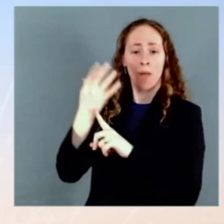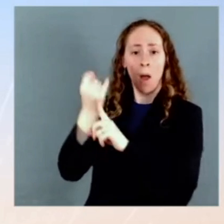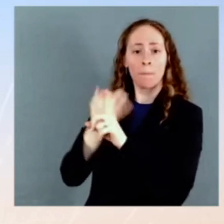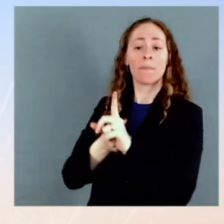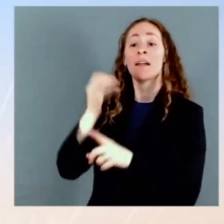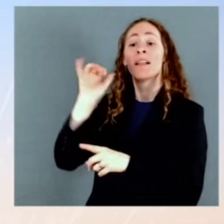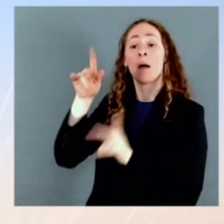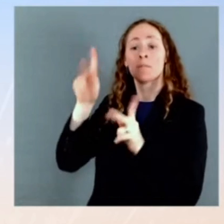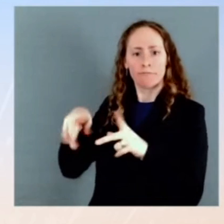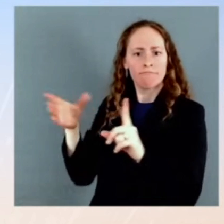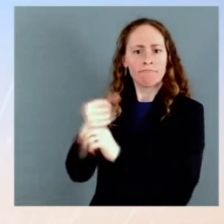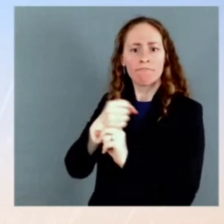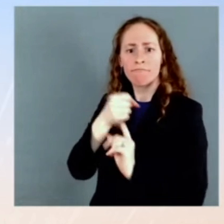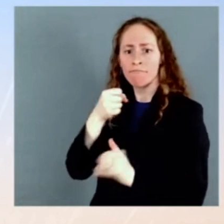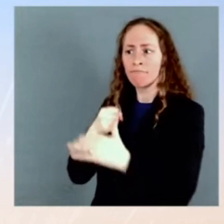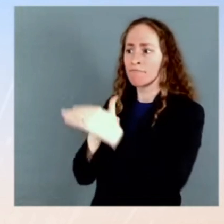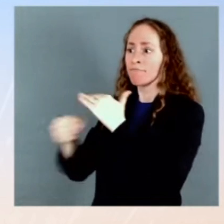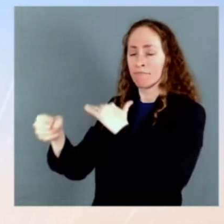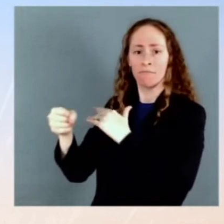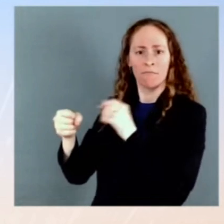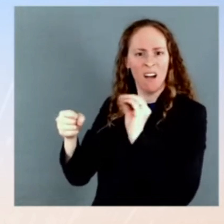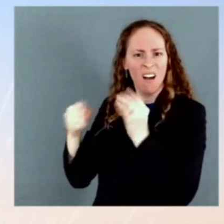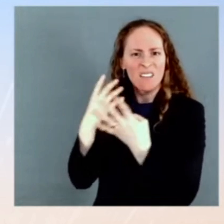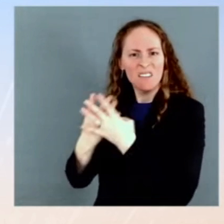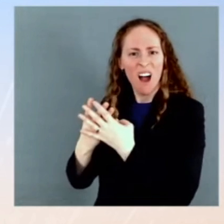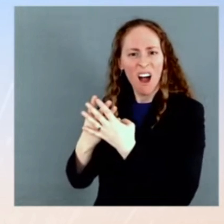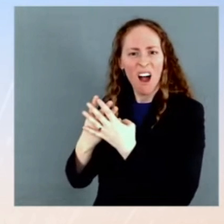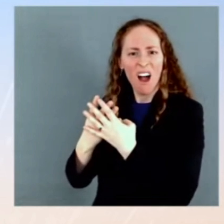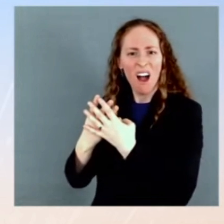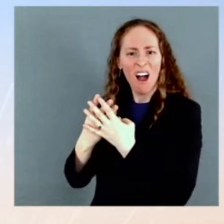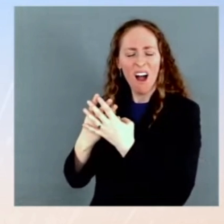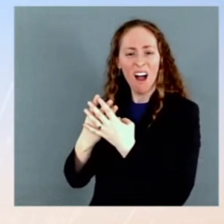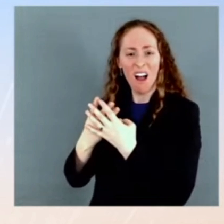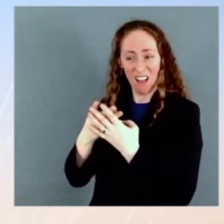for specific cases, I would point you to the local police departments or the Department of Justice. Go ahead, Kelly.